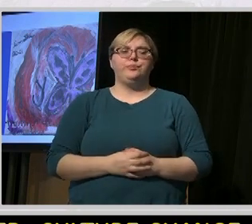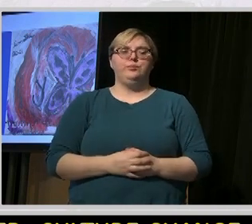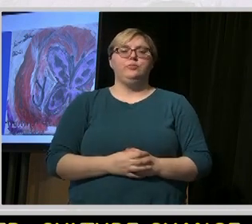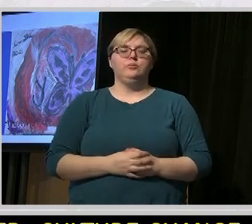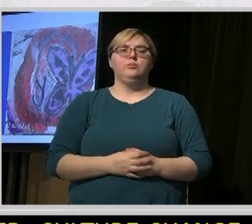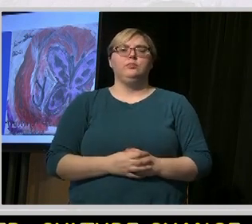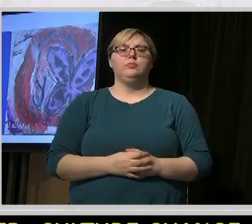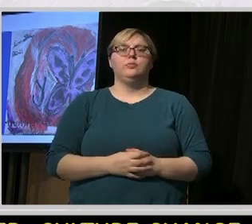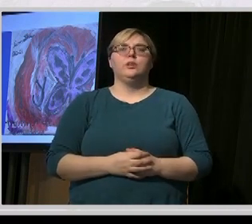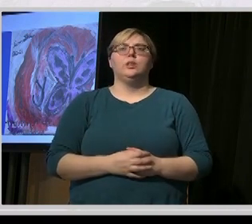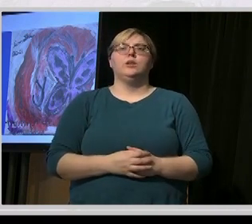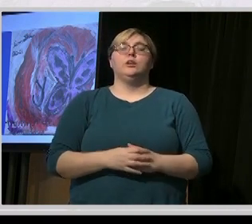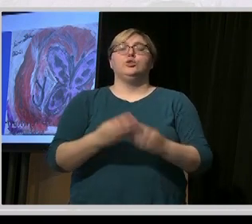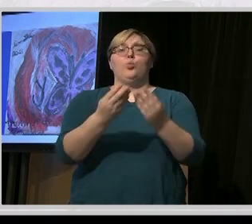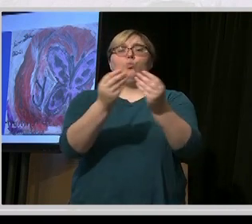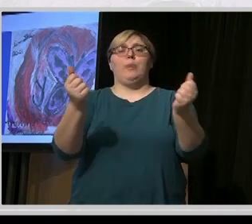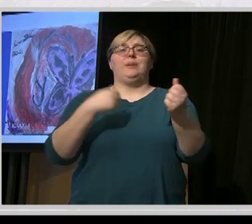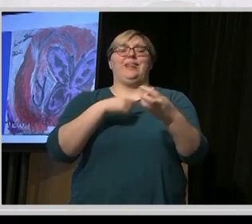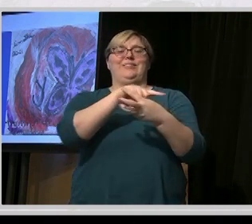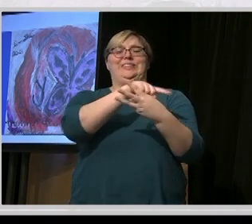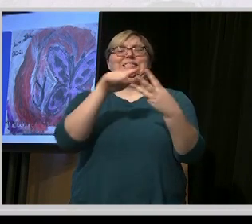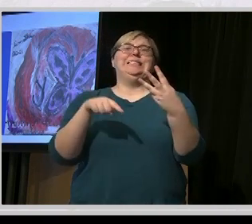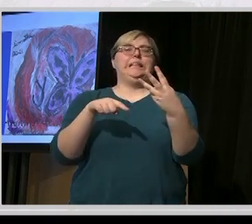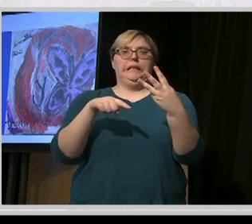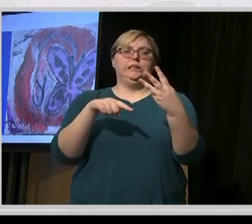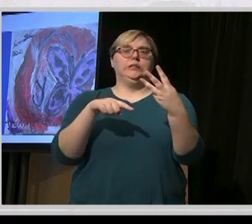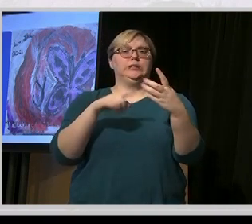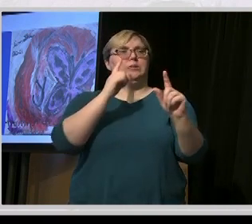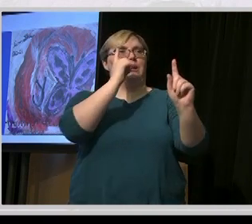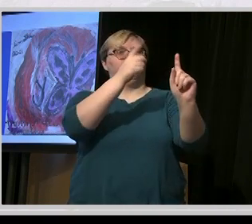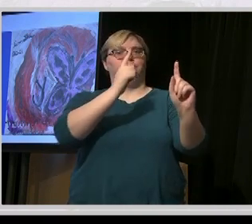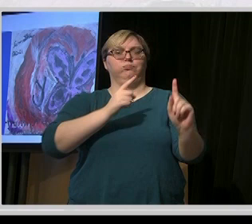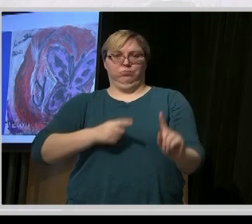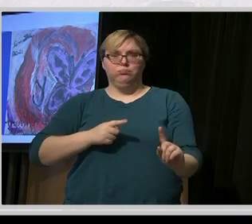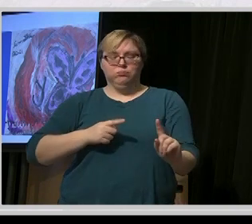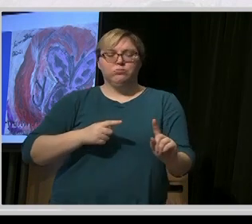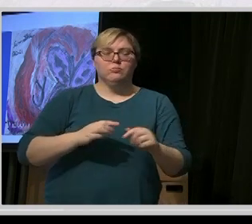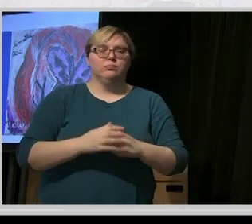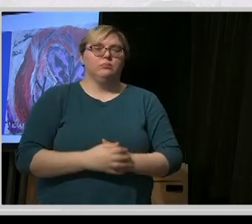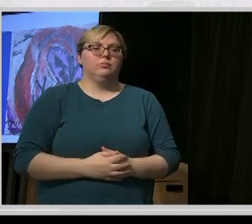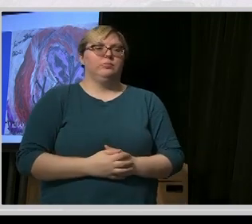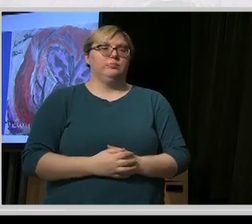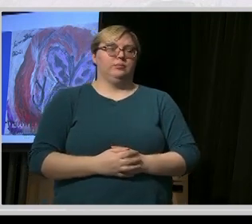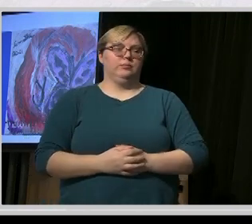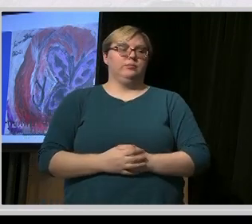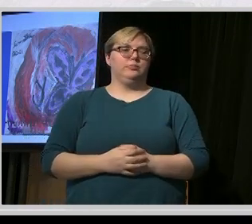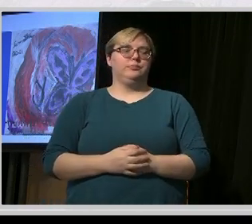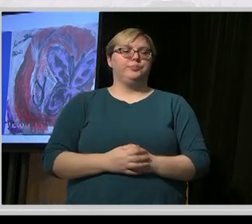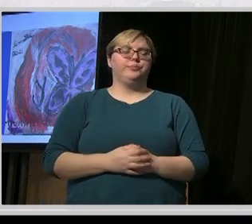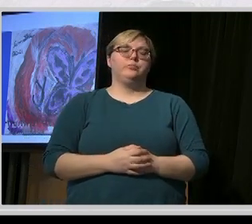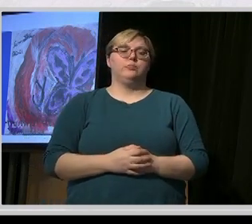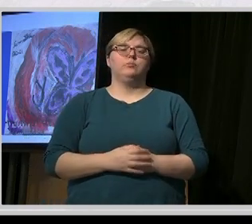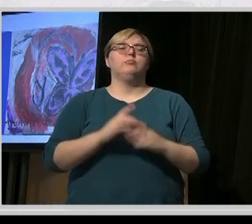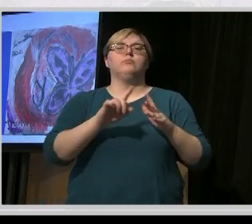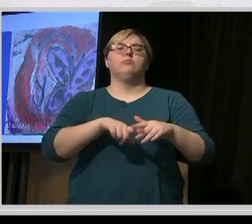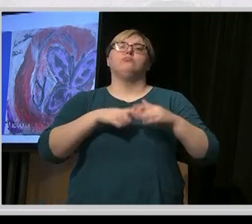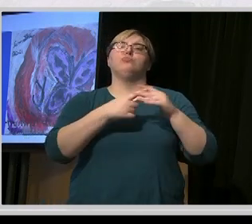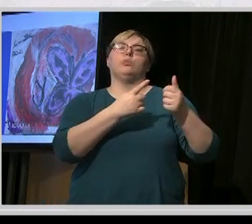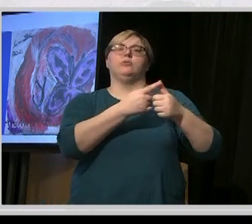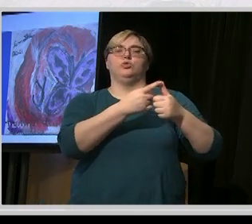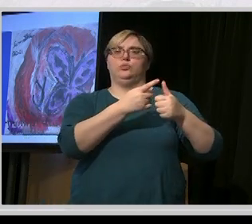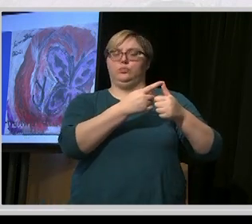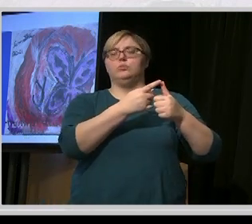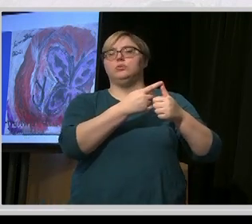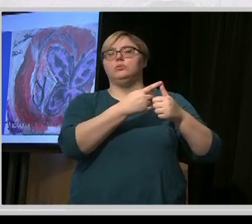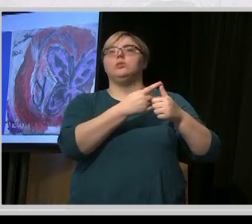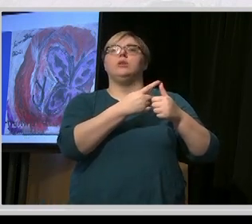directions in the remedy and they all sort of fit together. And I just want to, I'm going to start with the first one, which is around this